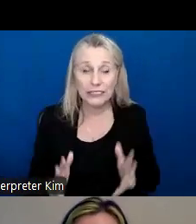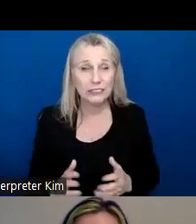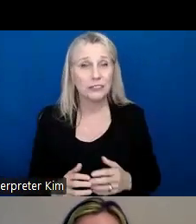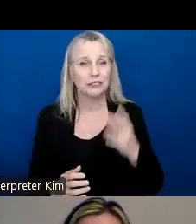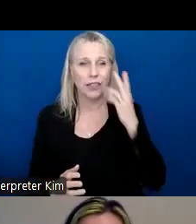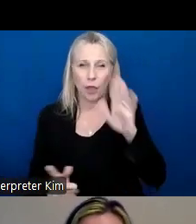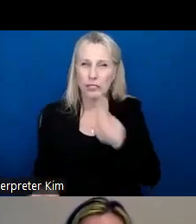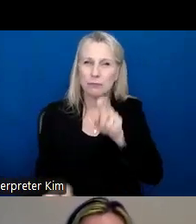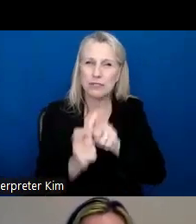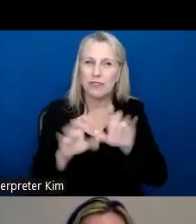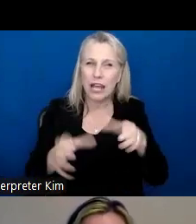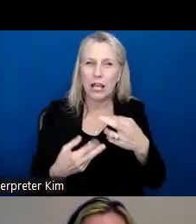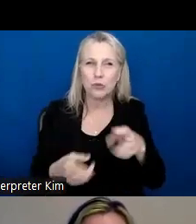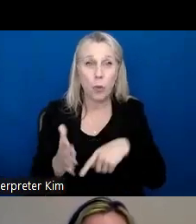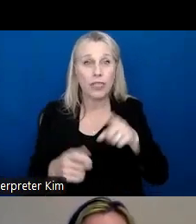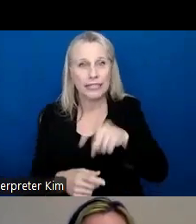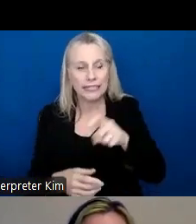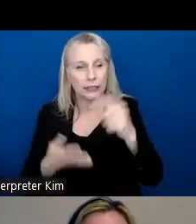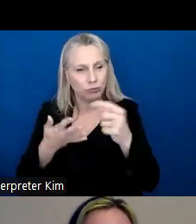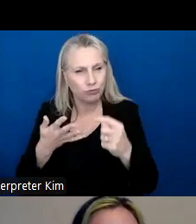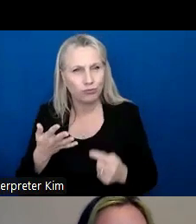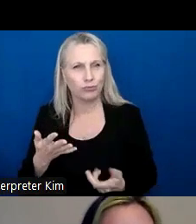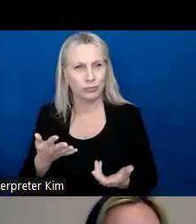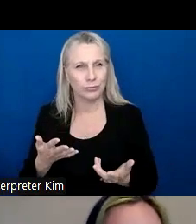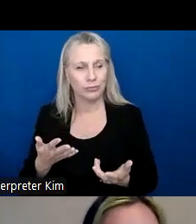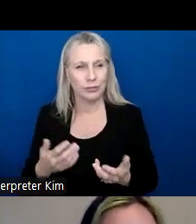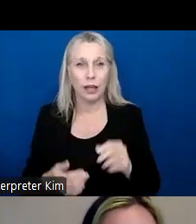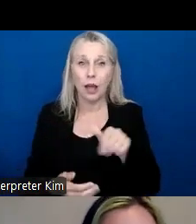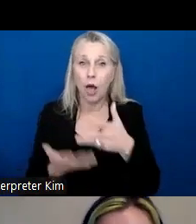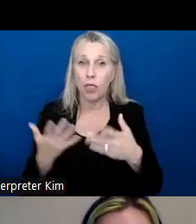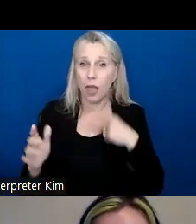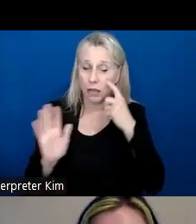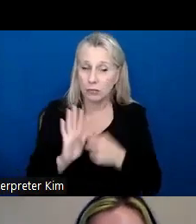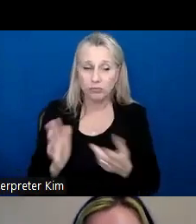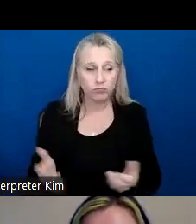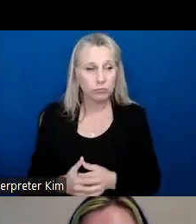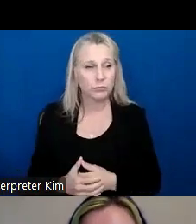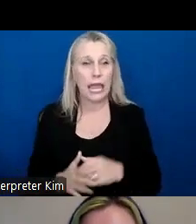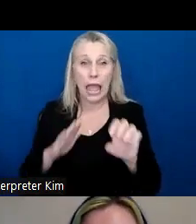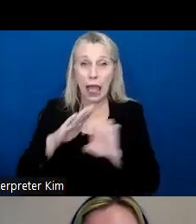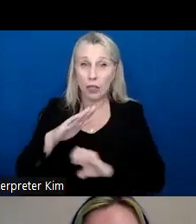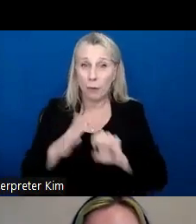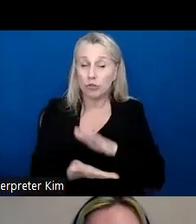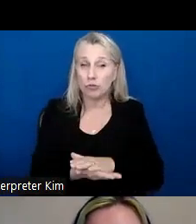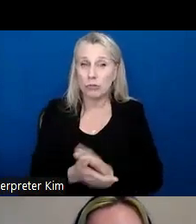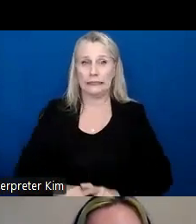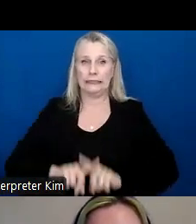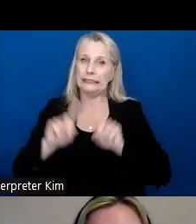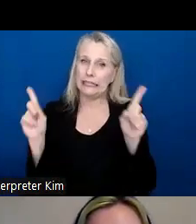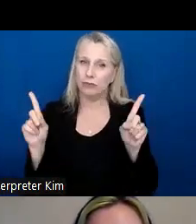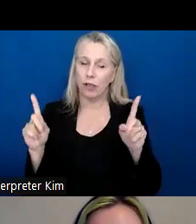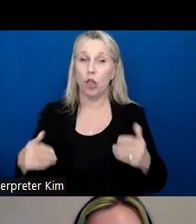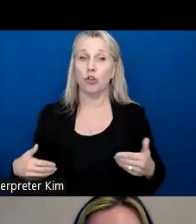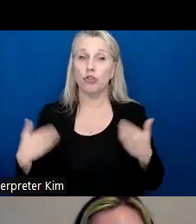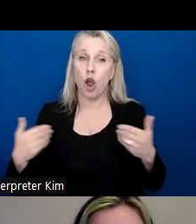classroom needs. So another thing I noticed, so elementary school is a lot different. Um, the younger